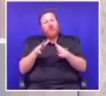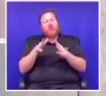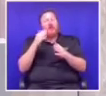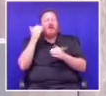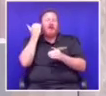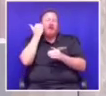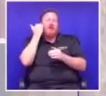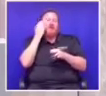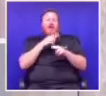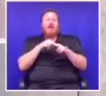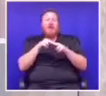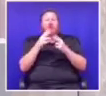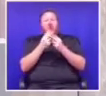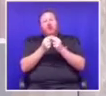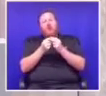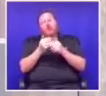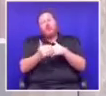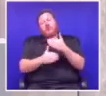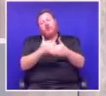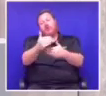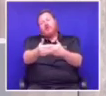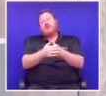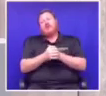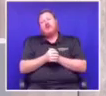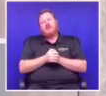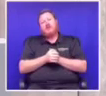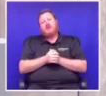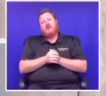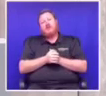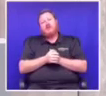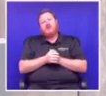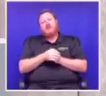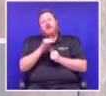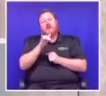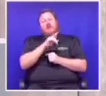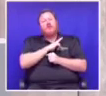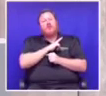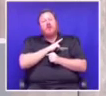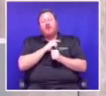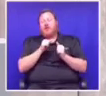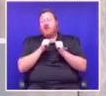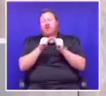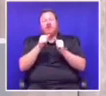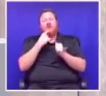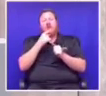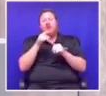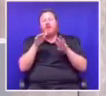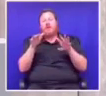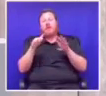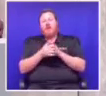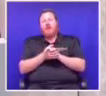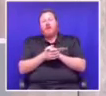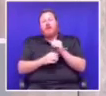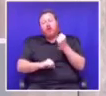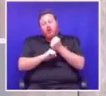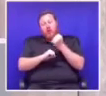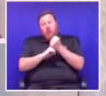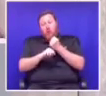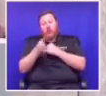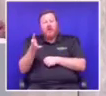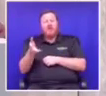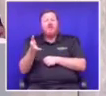government of national unity will proceed forward. So that is why I continue saying to our people, support this